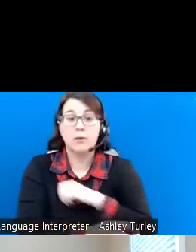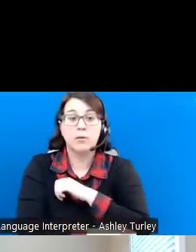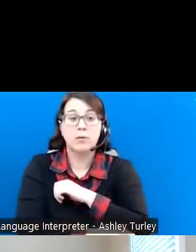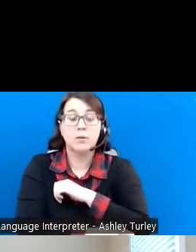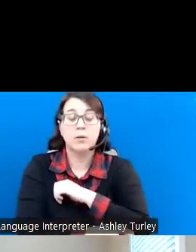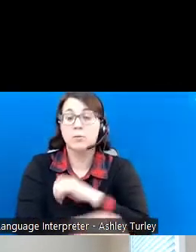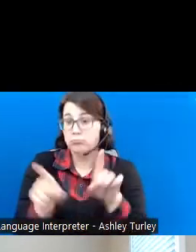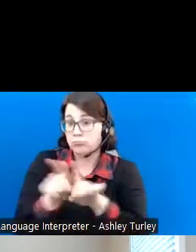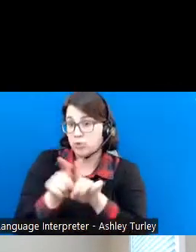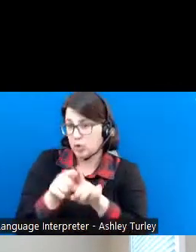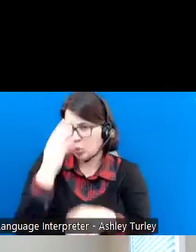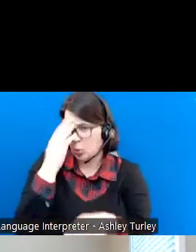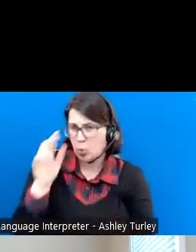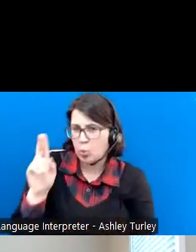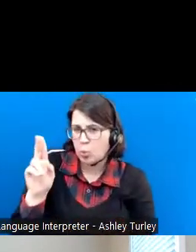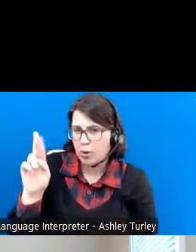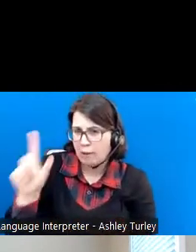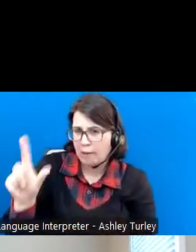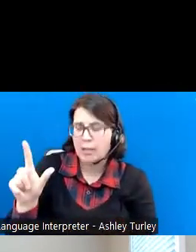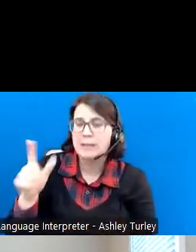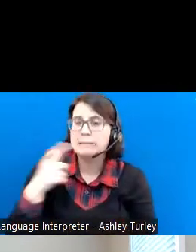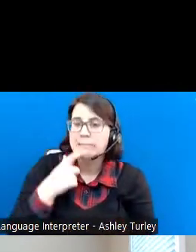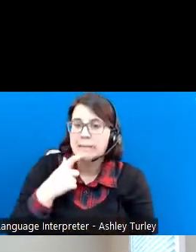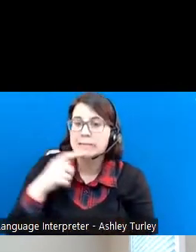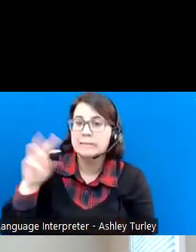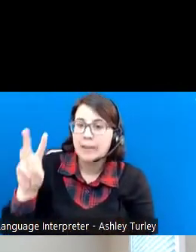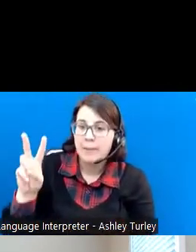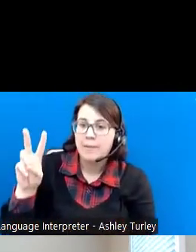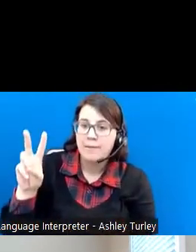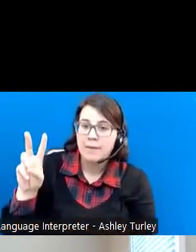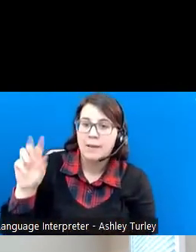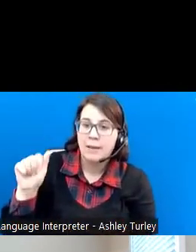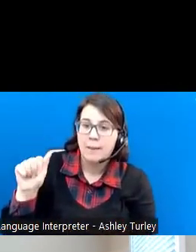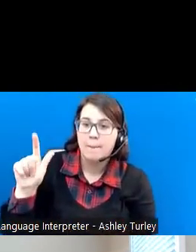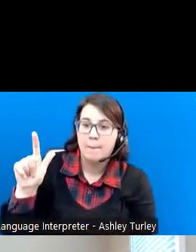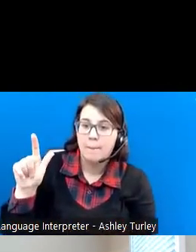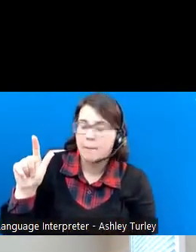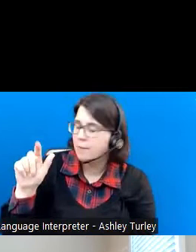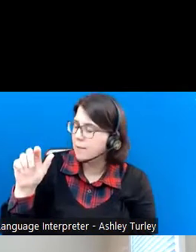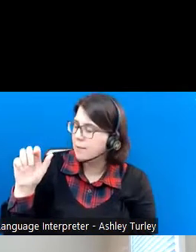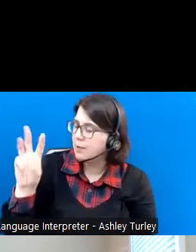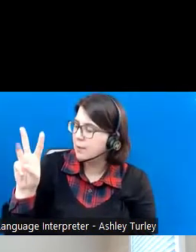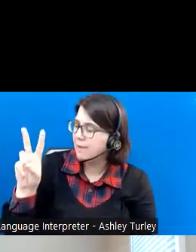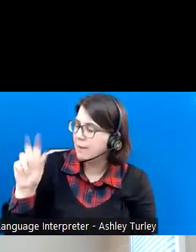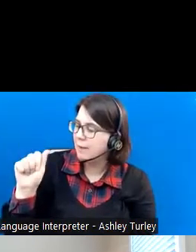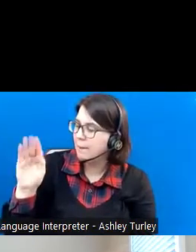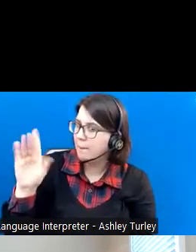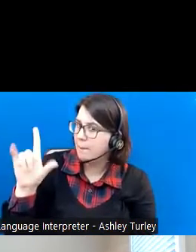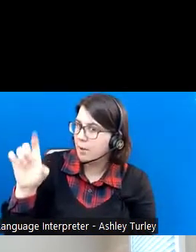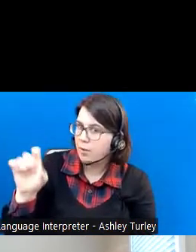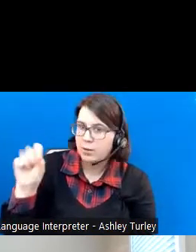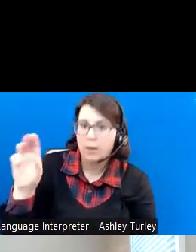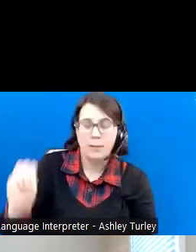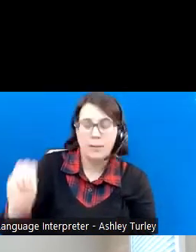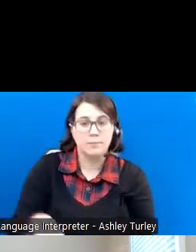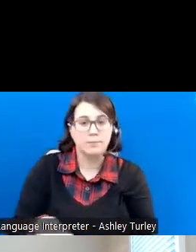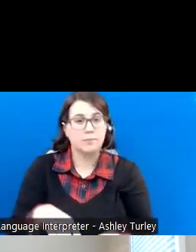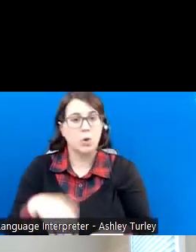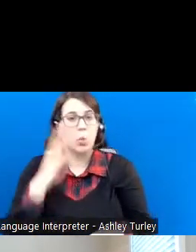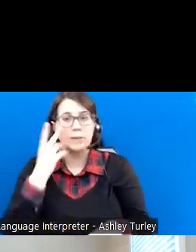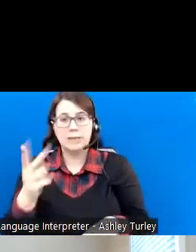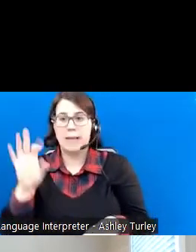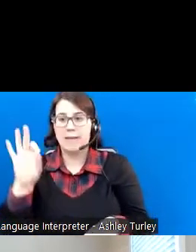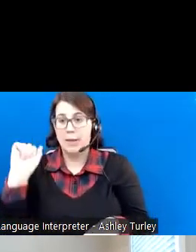sure that the URL address does read wvable.com. On the website, you'll see a list of frequently asked questions, more detailed